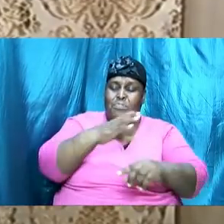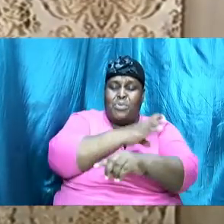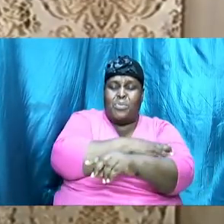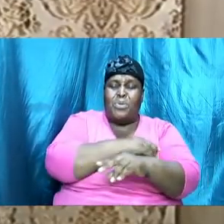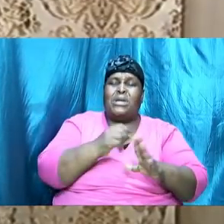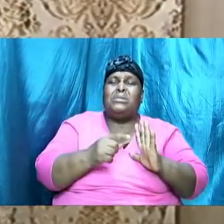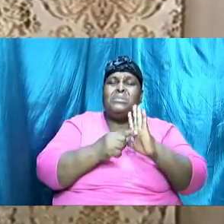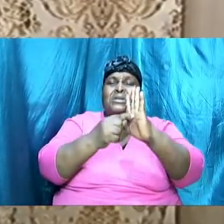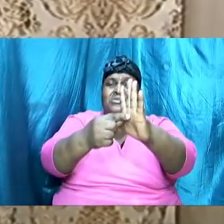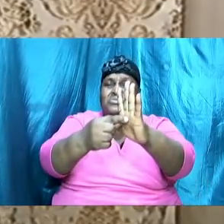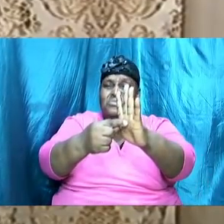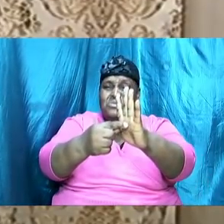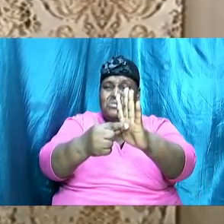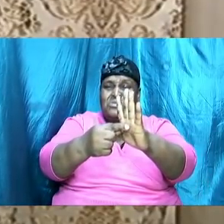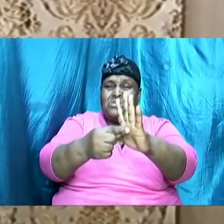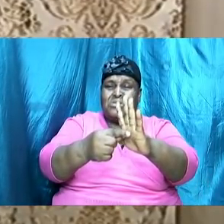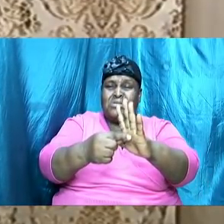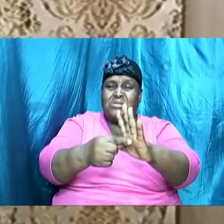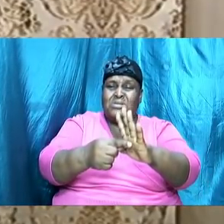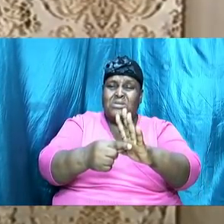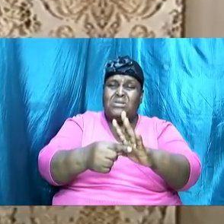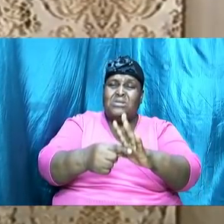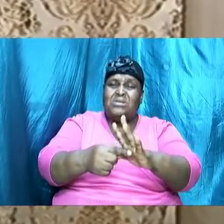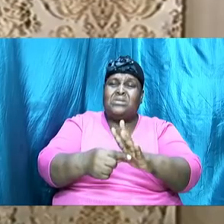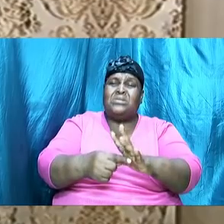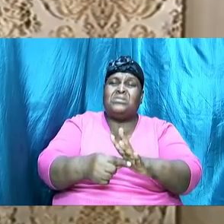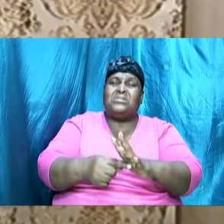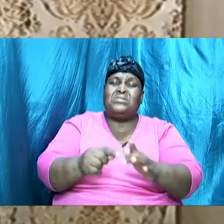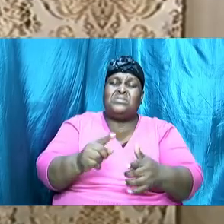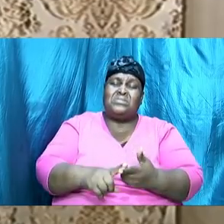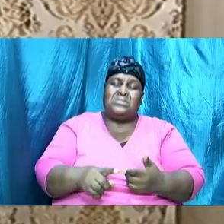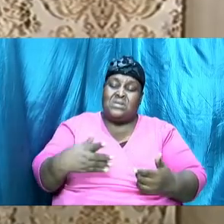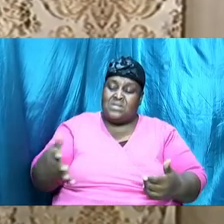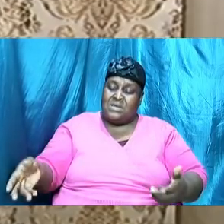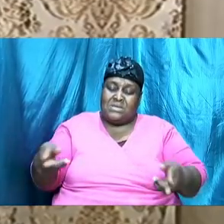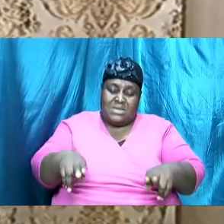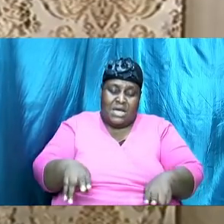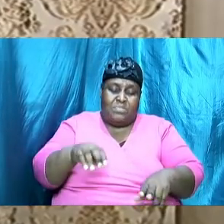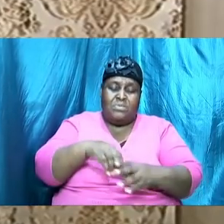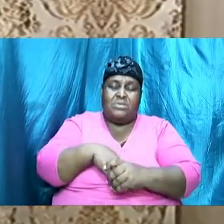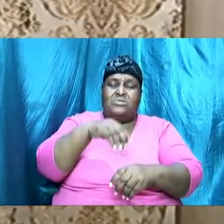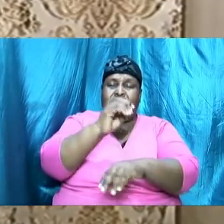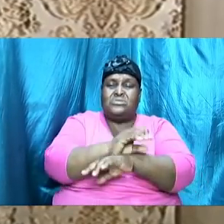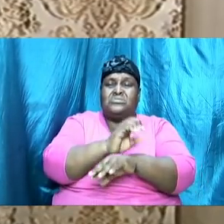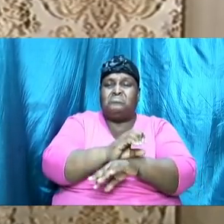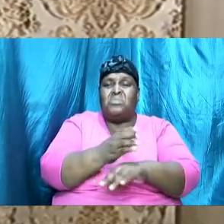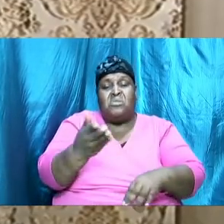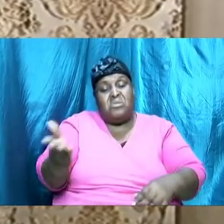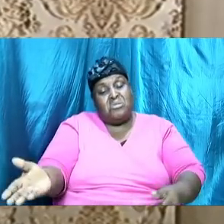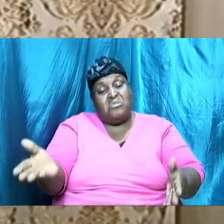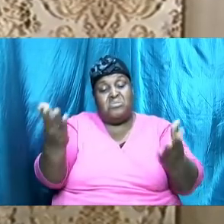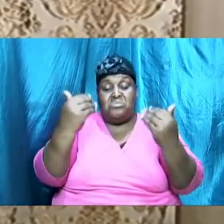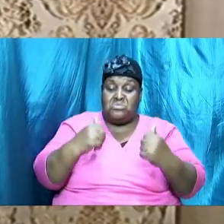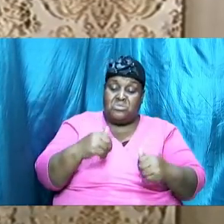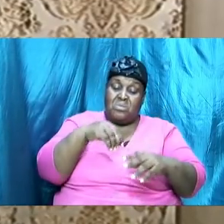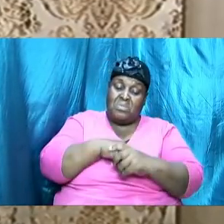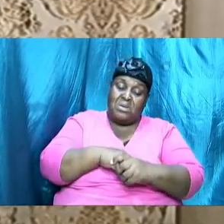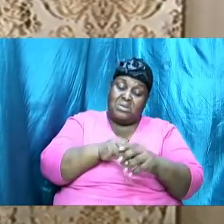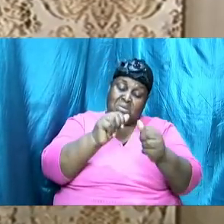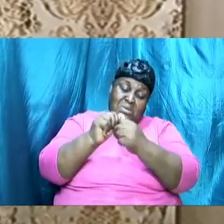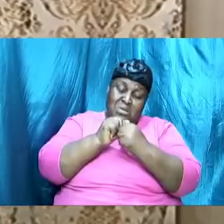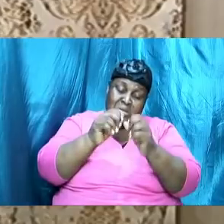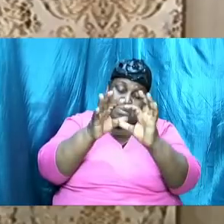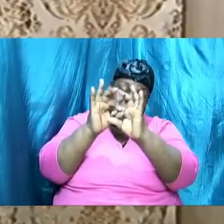as it relates to things happening in the church those that came in were together they were